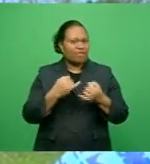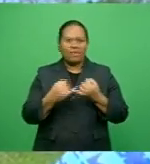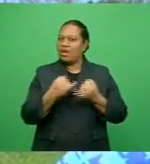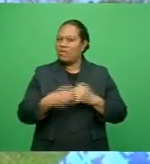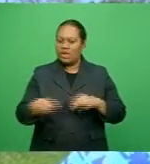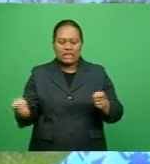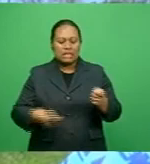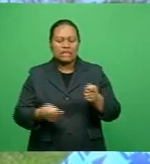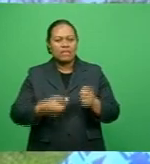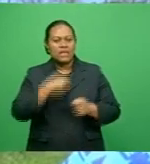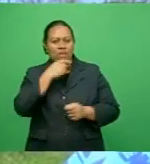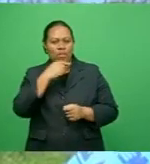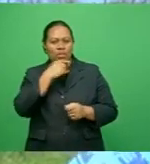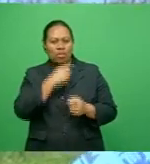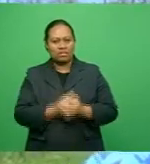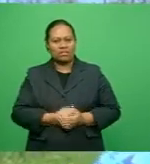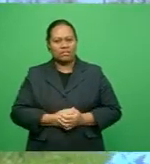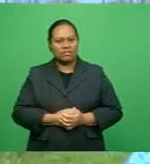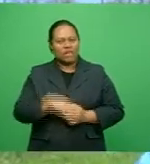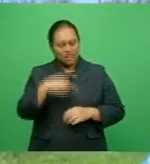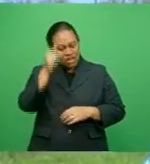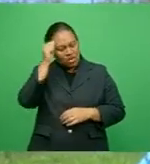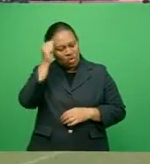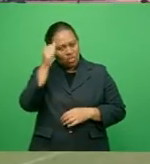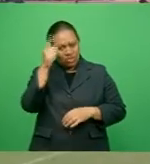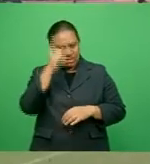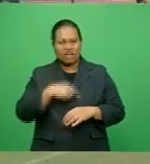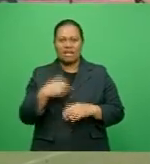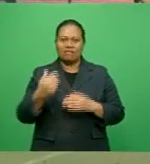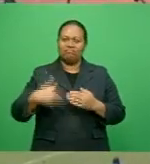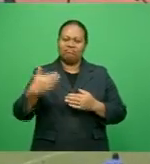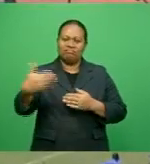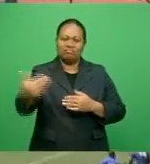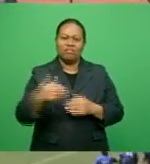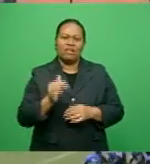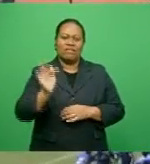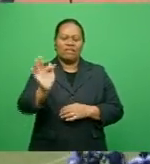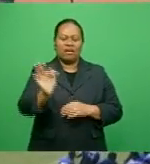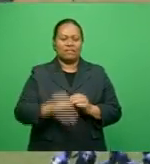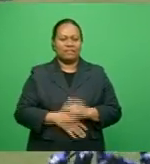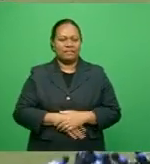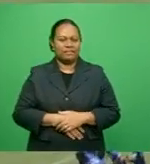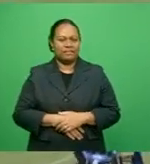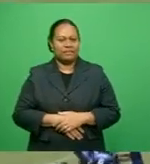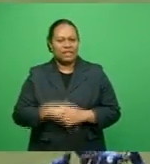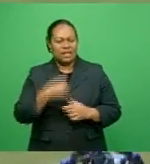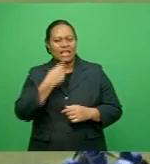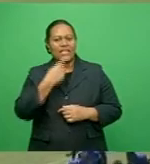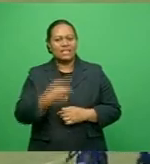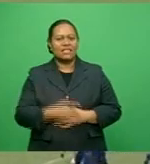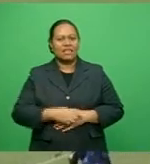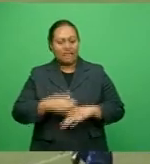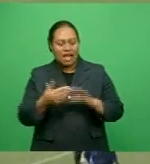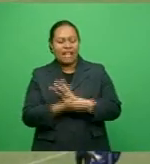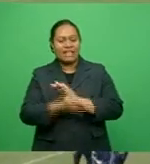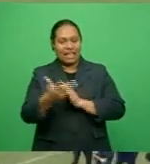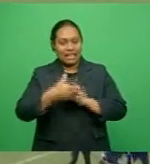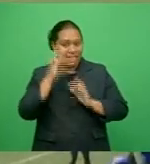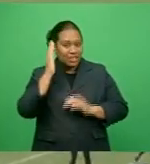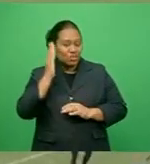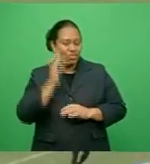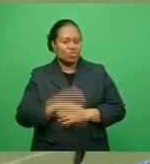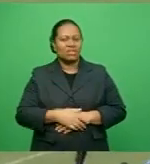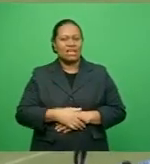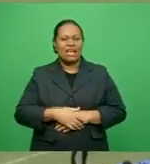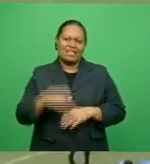player I know the time he will go a long way. Tunakau was also part of the Thawadi High School Under-18 team that lost